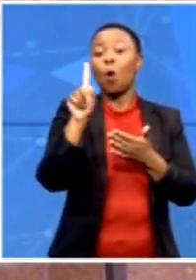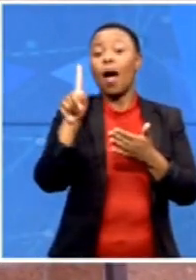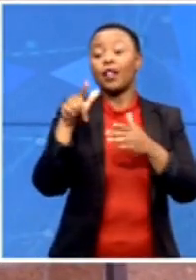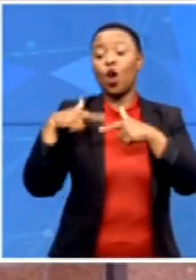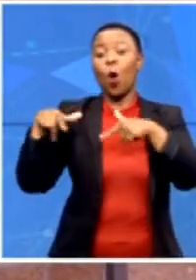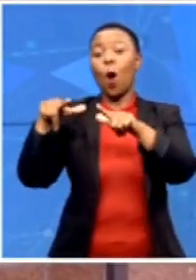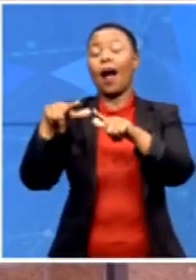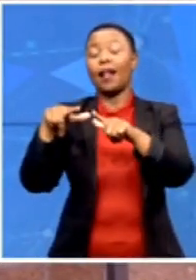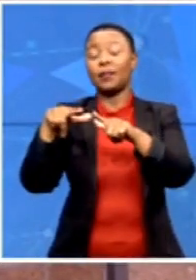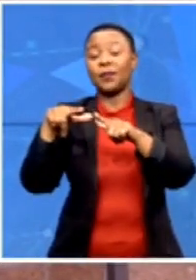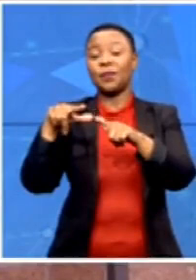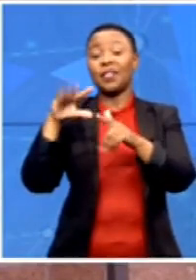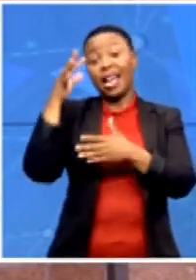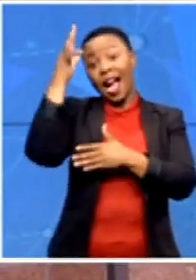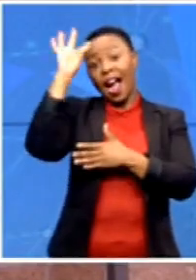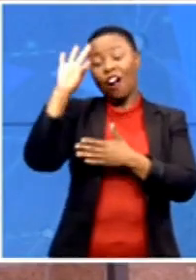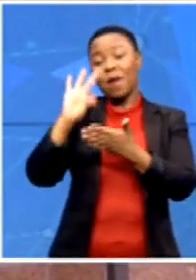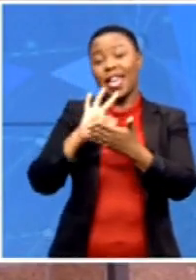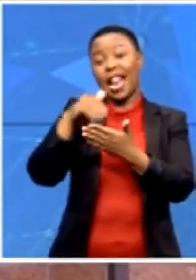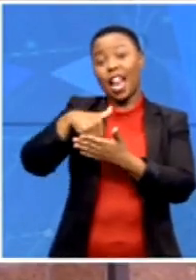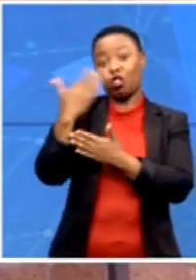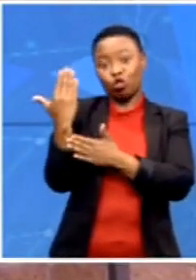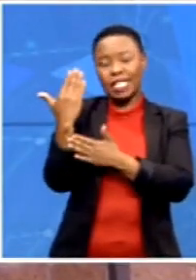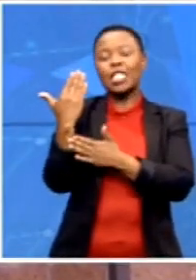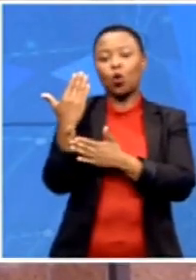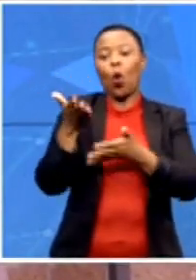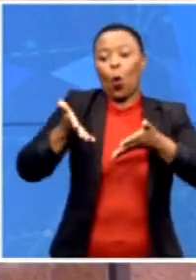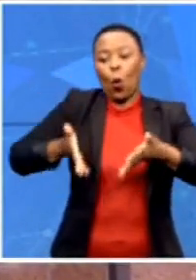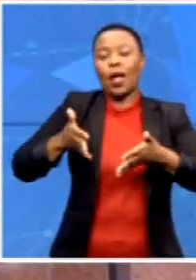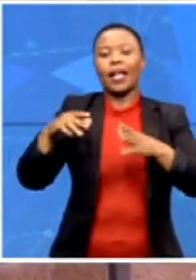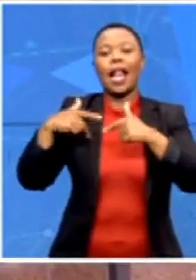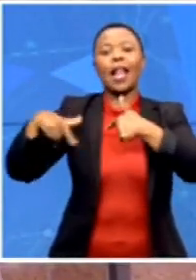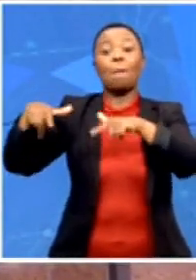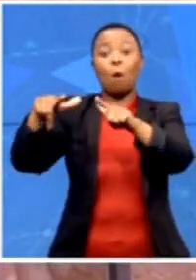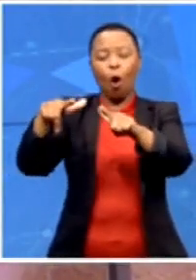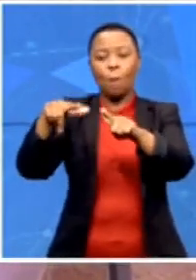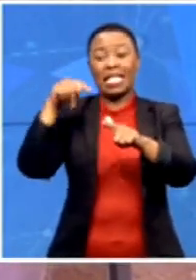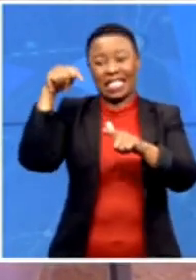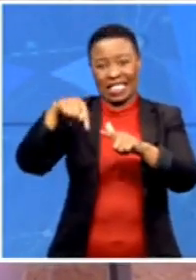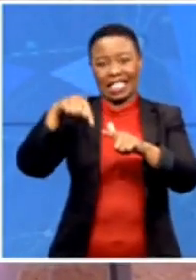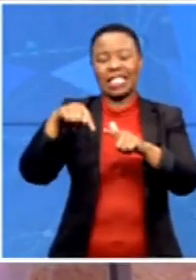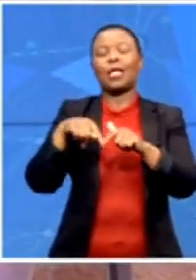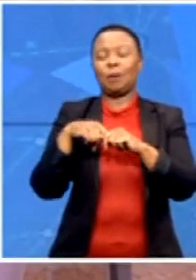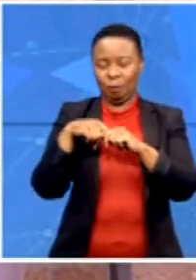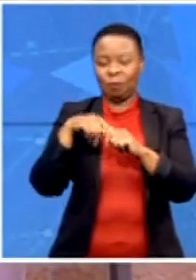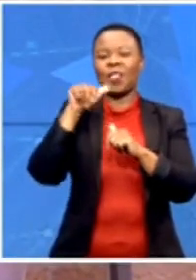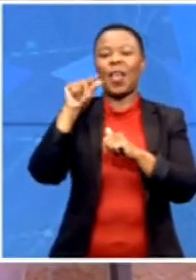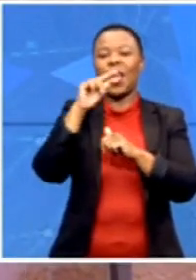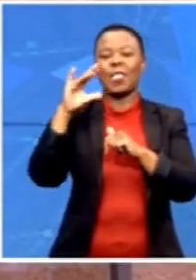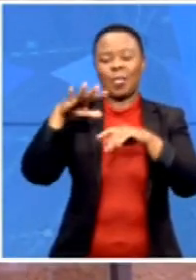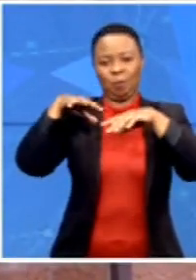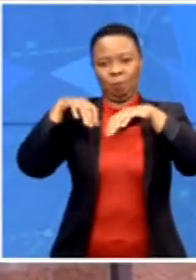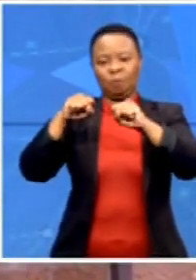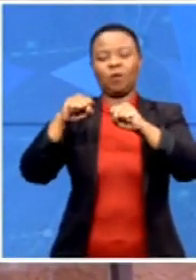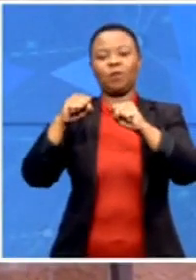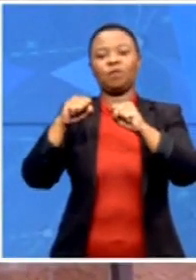in Lumpopo, which is, of course, the stronghold of the ANC. But, of course, in the 2016 local government elections,